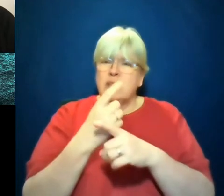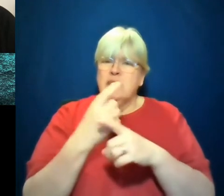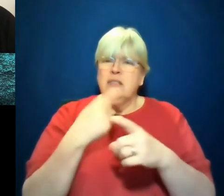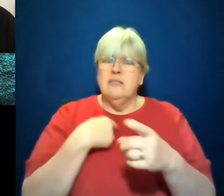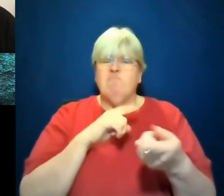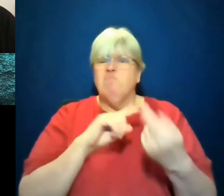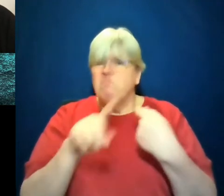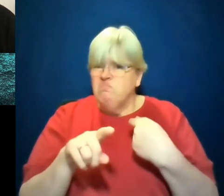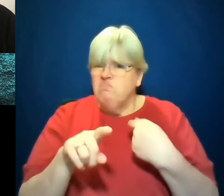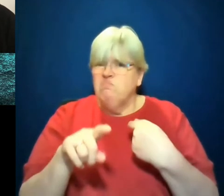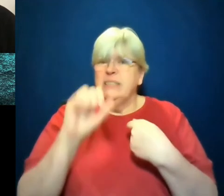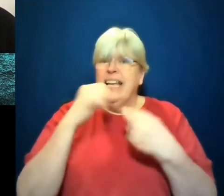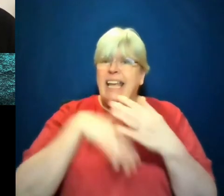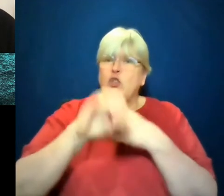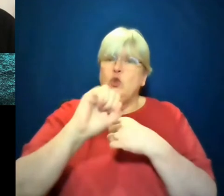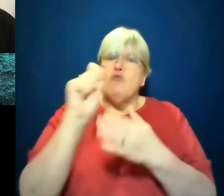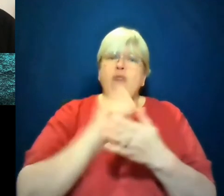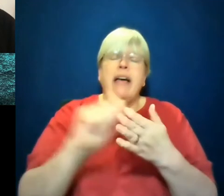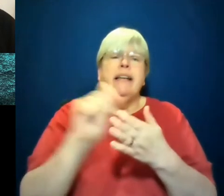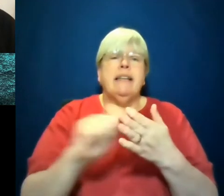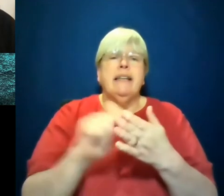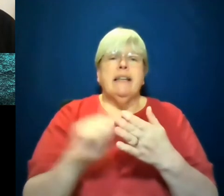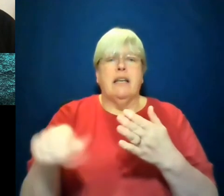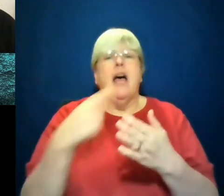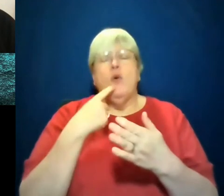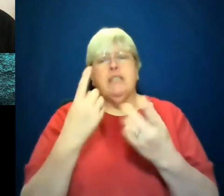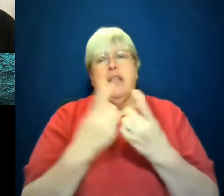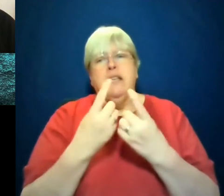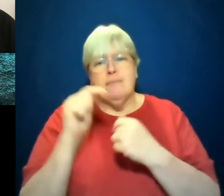as you write. Well, I will say this about